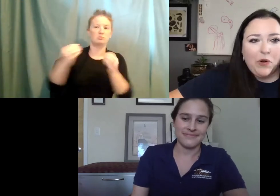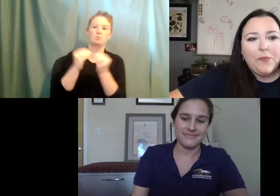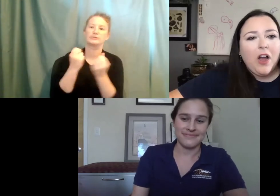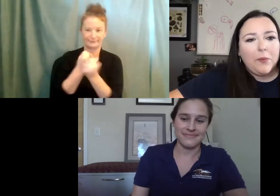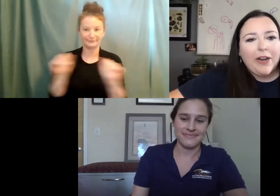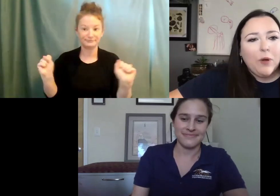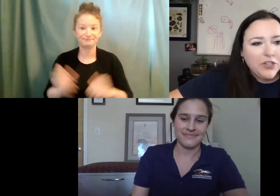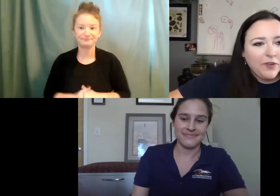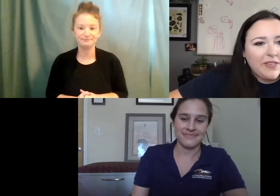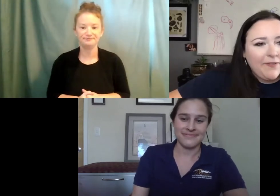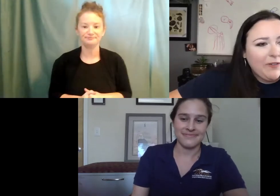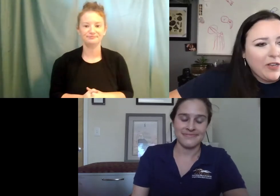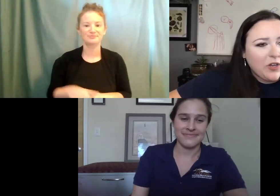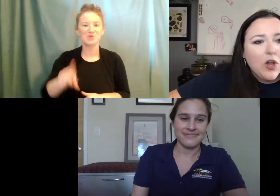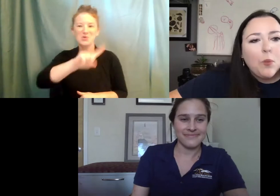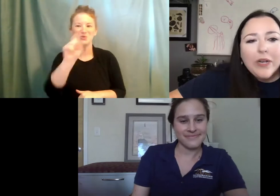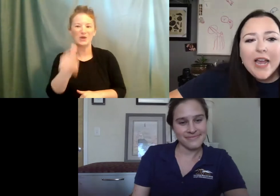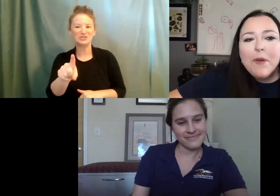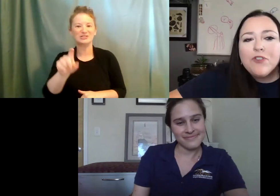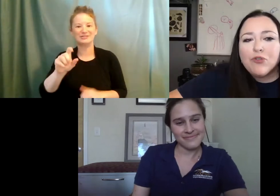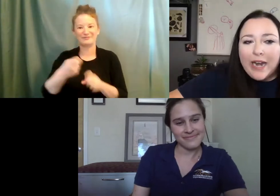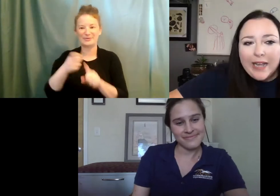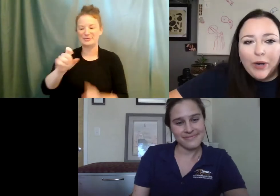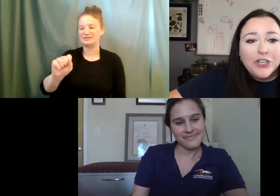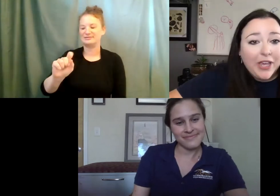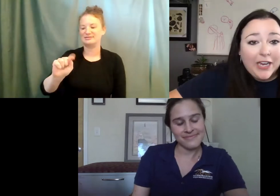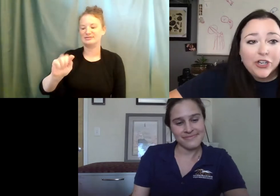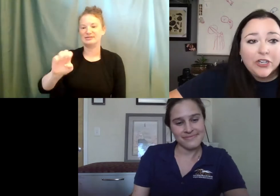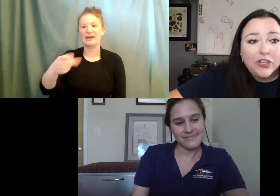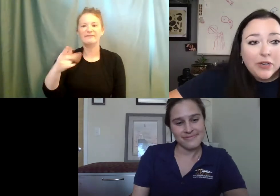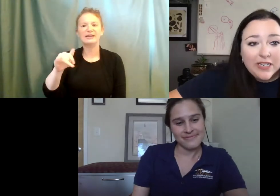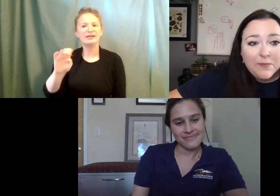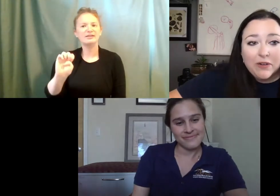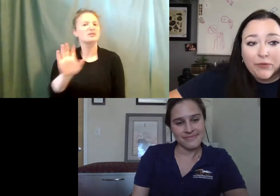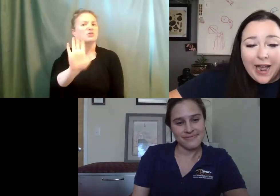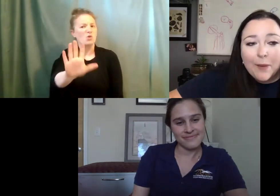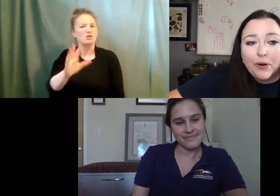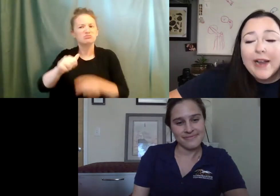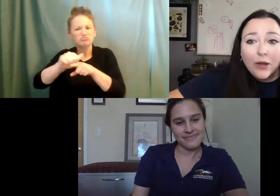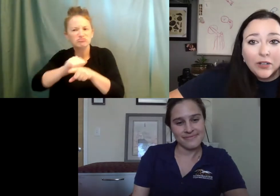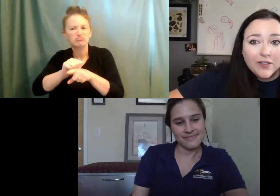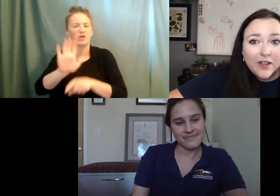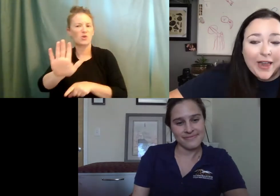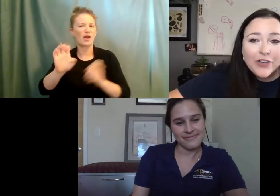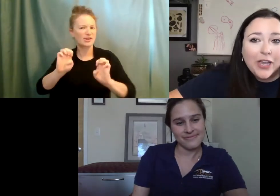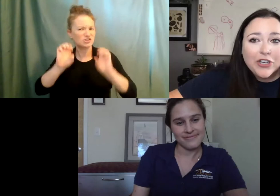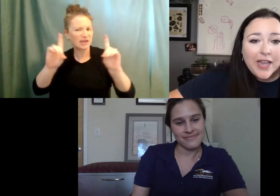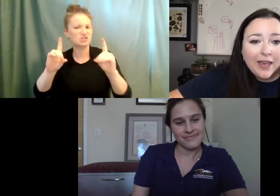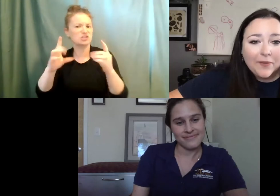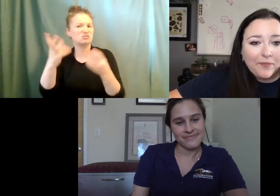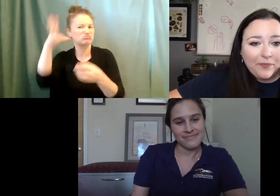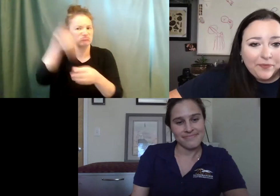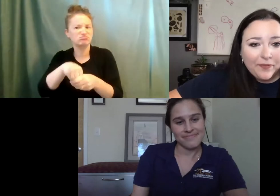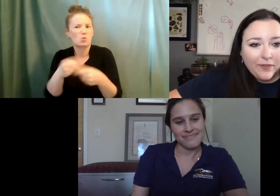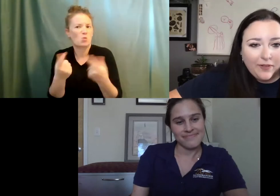Very cool. I've got a question from Stephanie Russell. What type of training or education do you need to be a rehabber and how long does all of that education